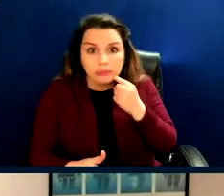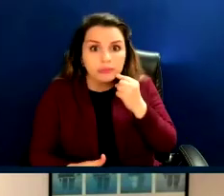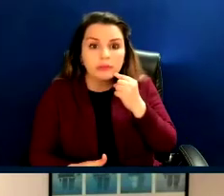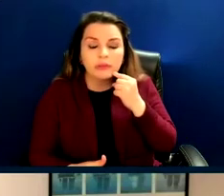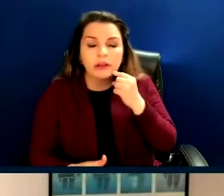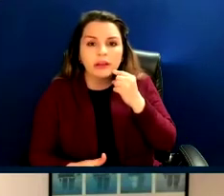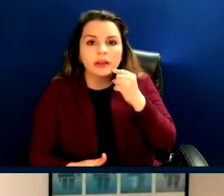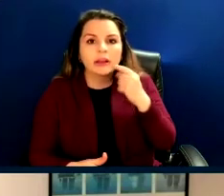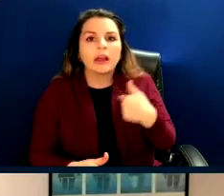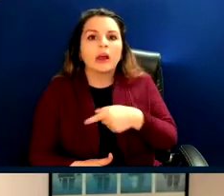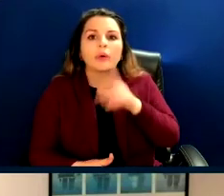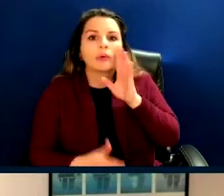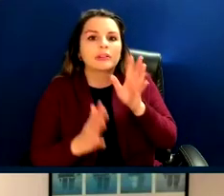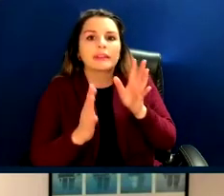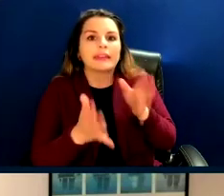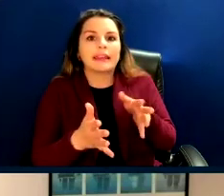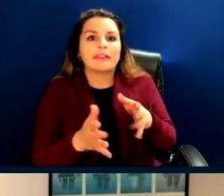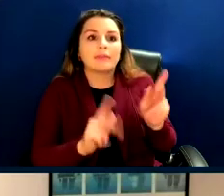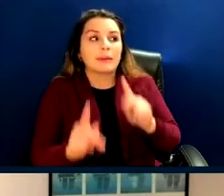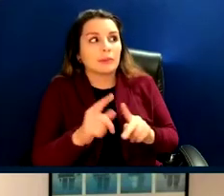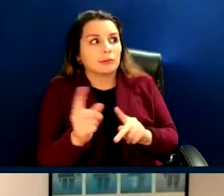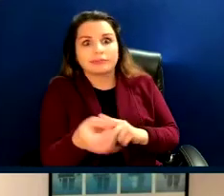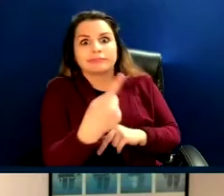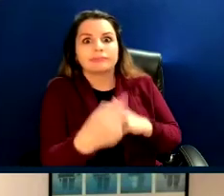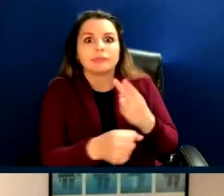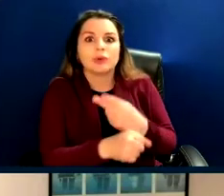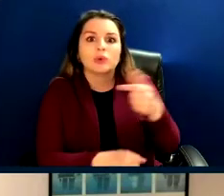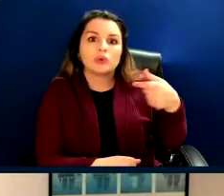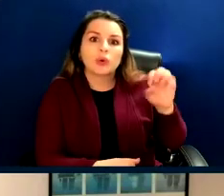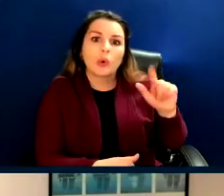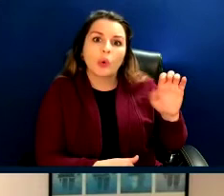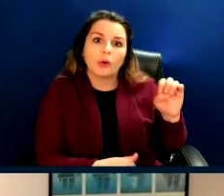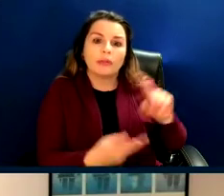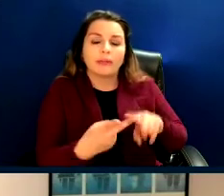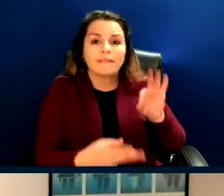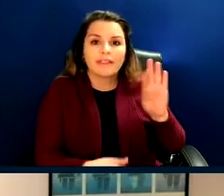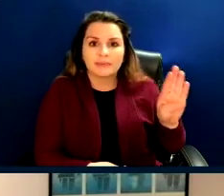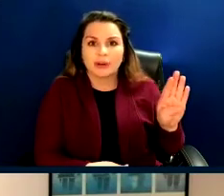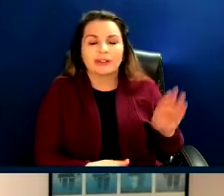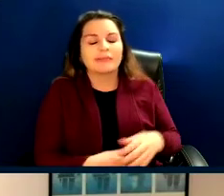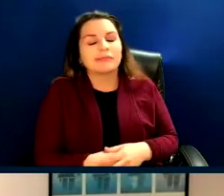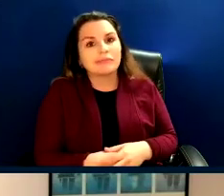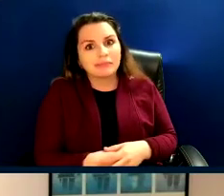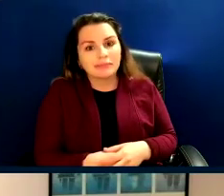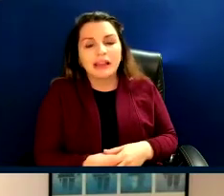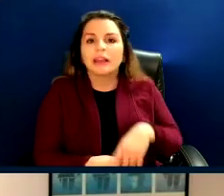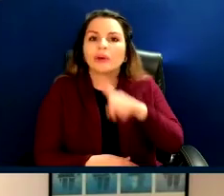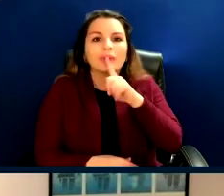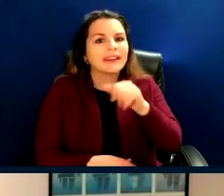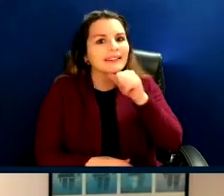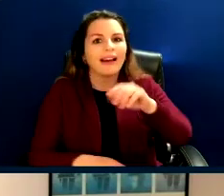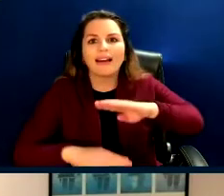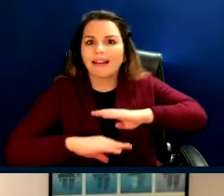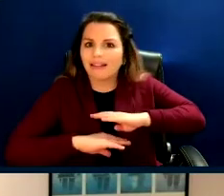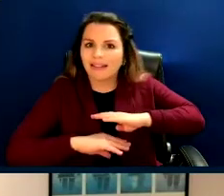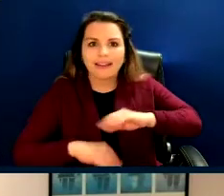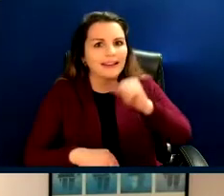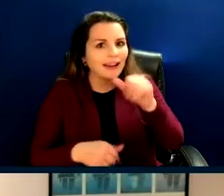we will actually just leave everyone for Google or Facebook. And for me, that just seems so incredibly unsatisfying.